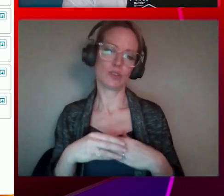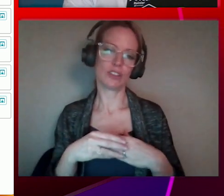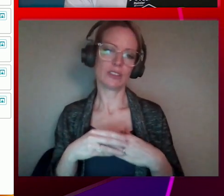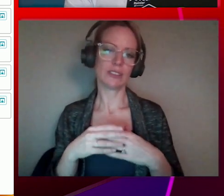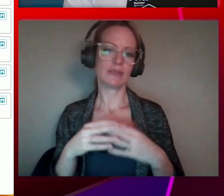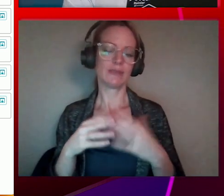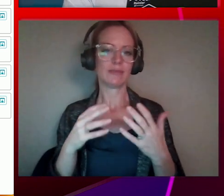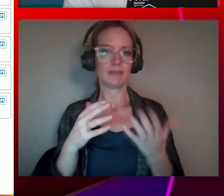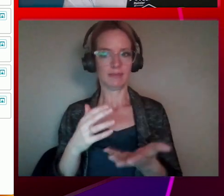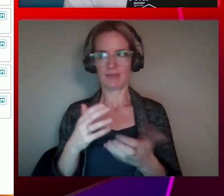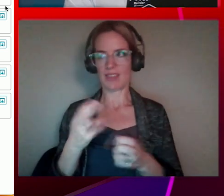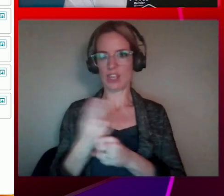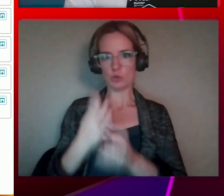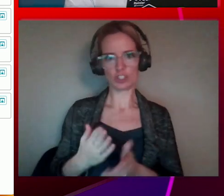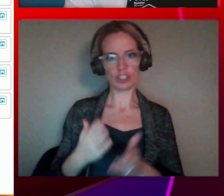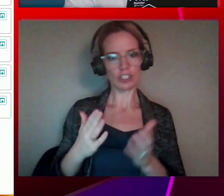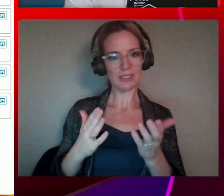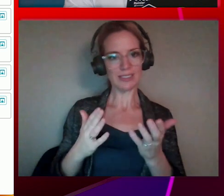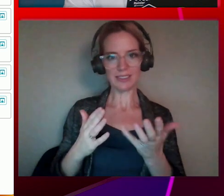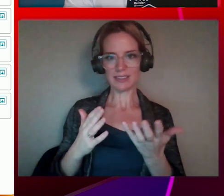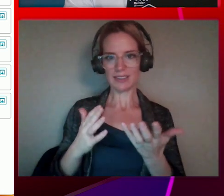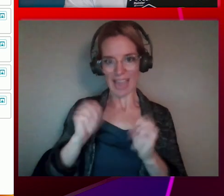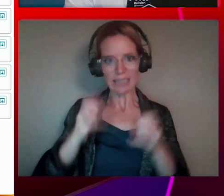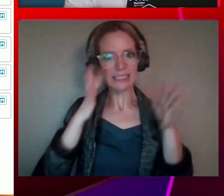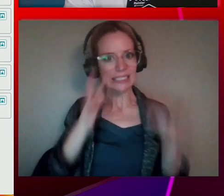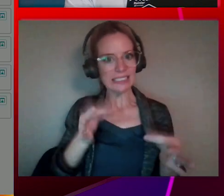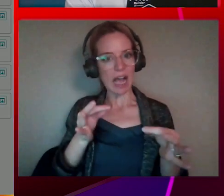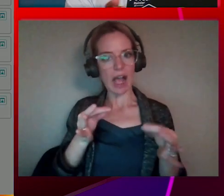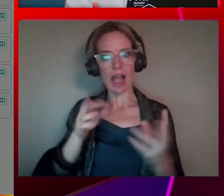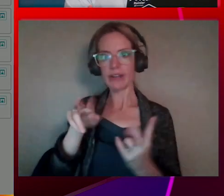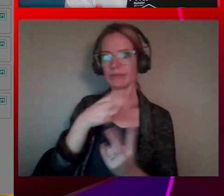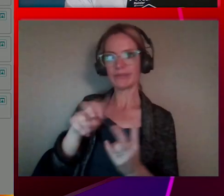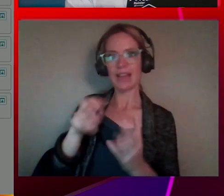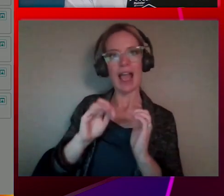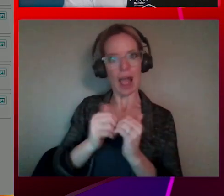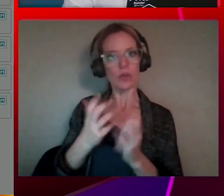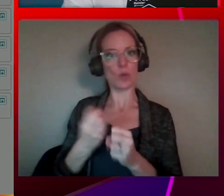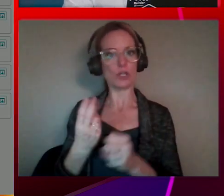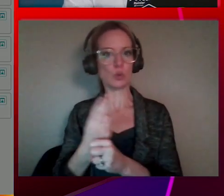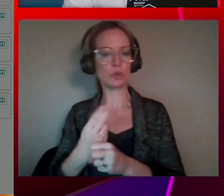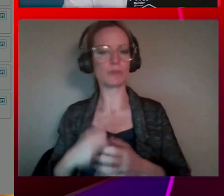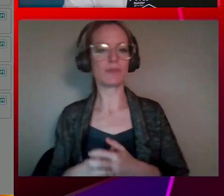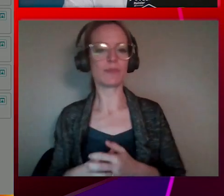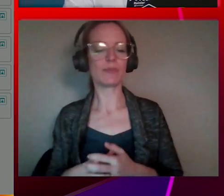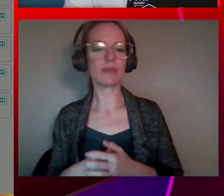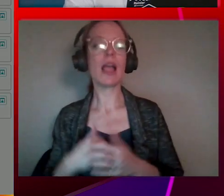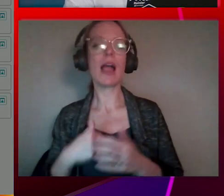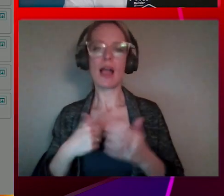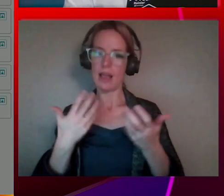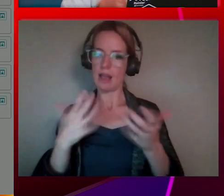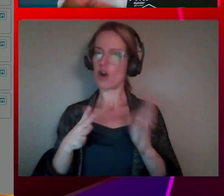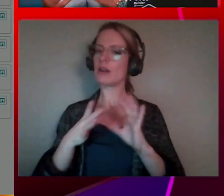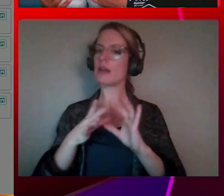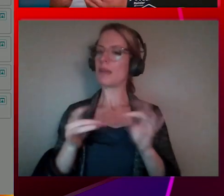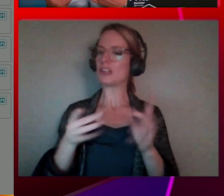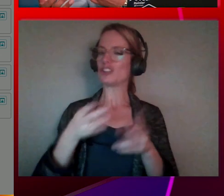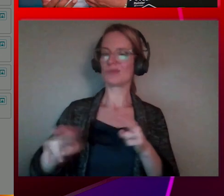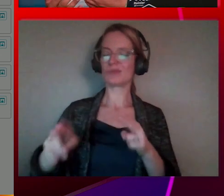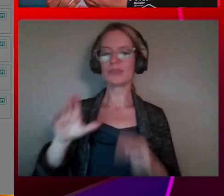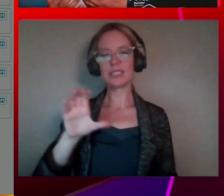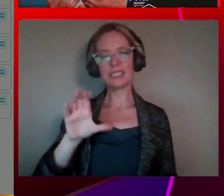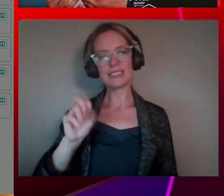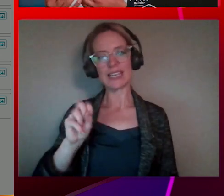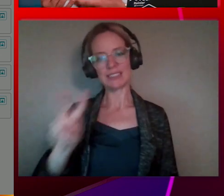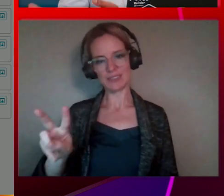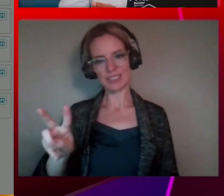want to consume it. And then I did briefly mention kind of talk about CSVs. So again, they're kind of integrated